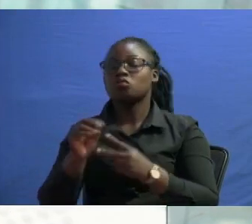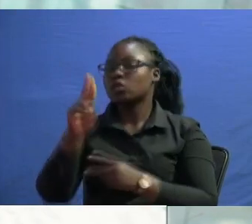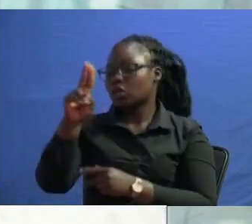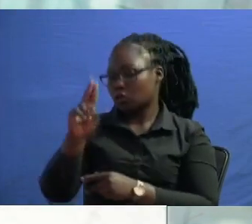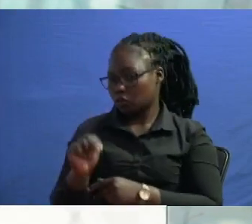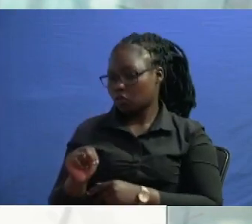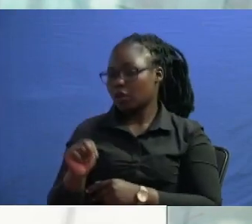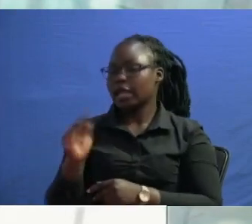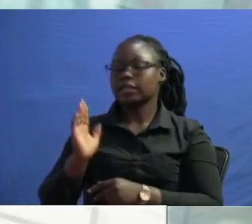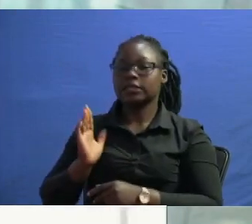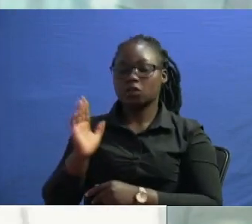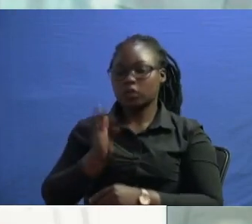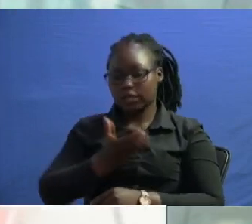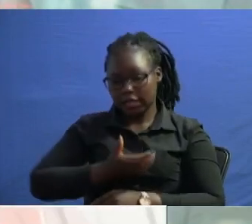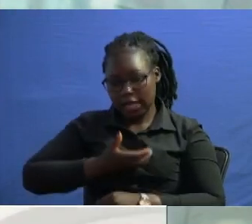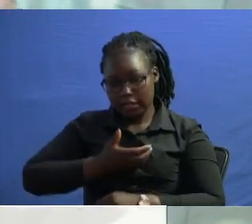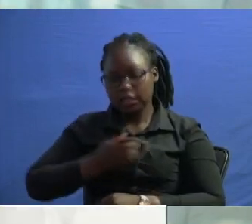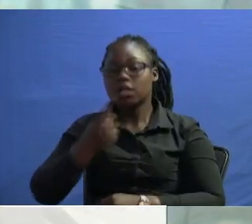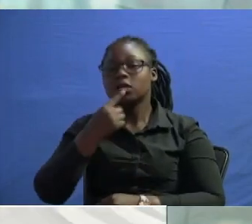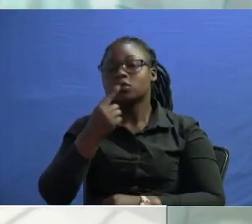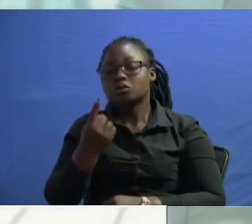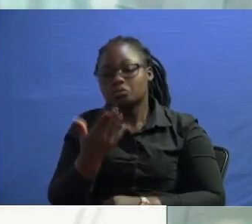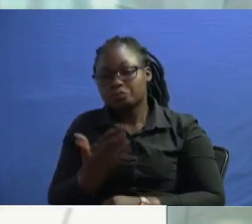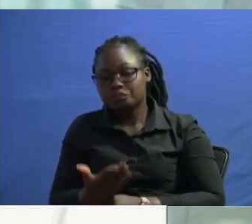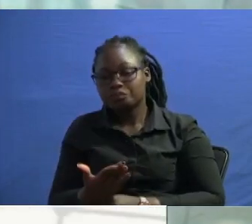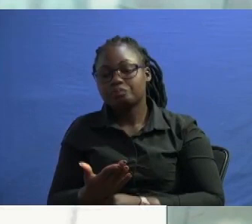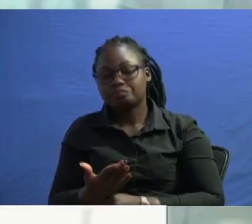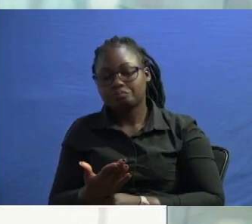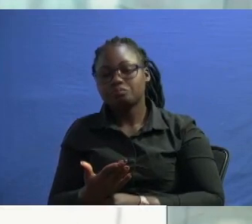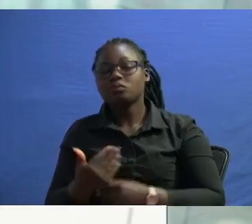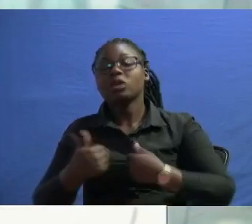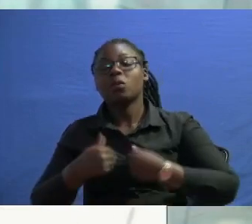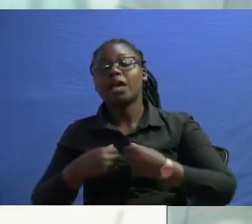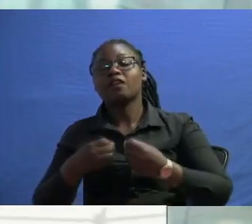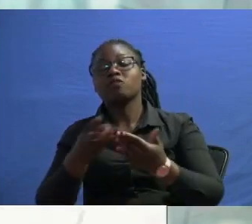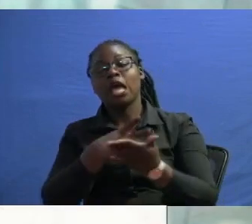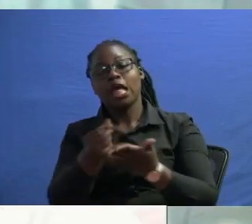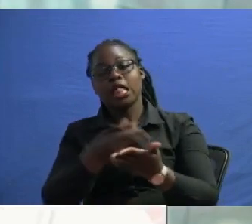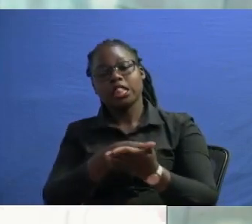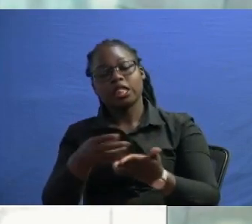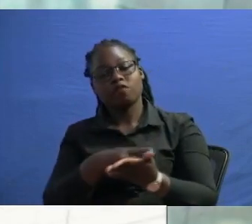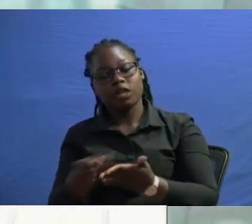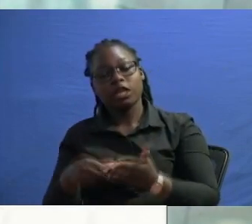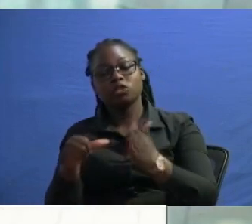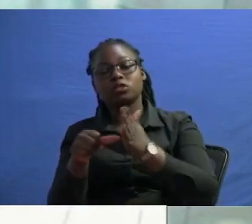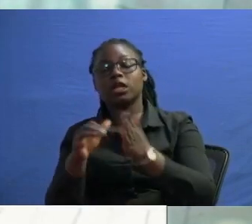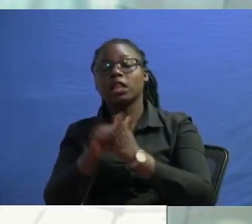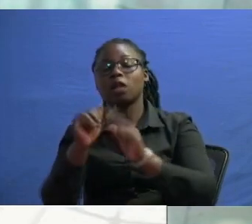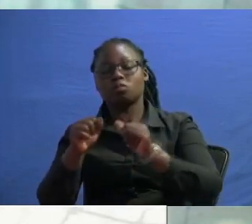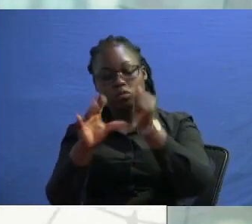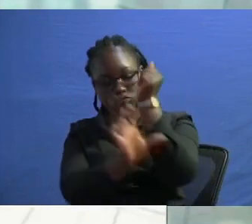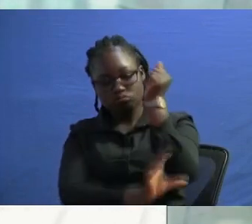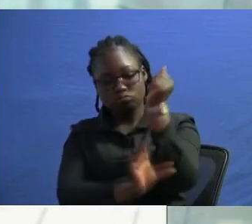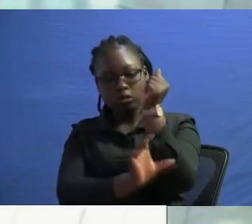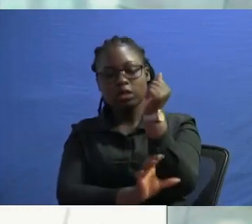uh security council so it is there was some financial gain that the country would get by